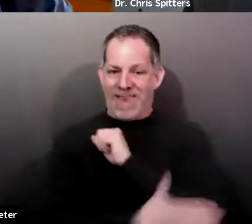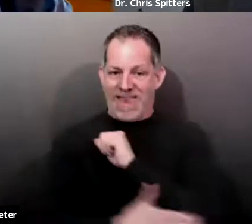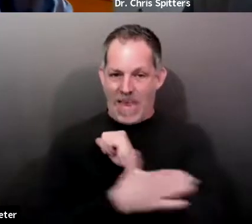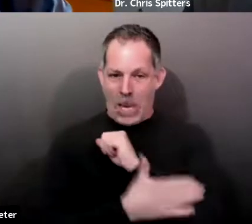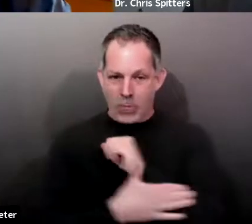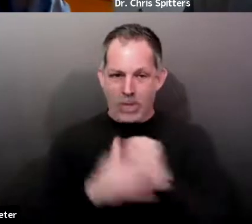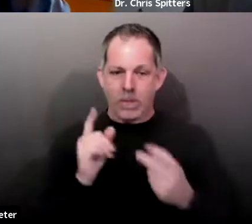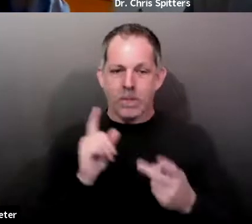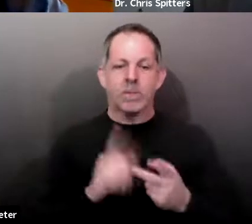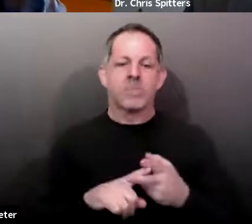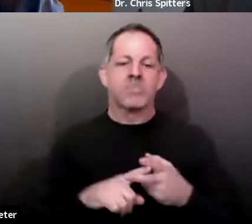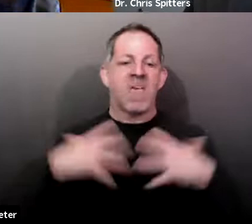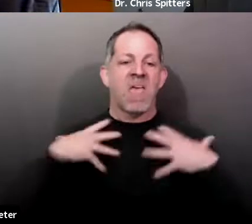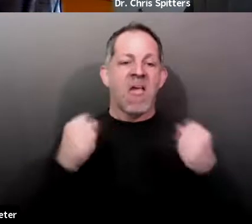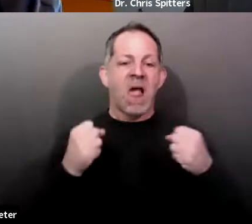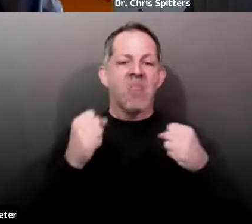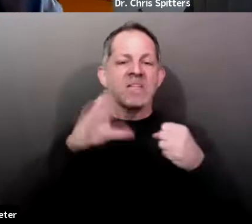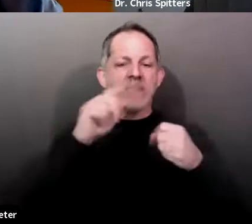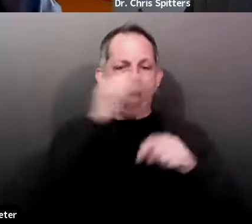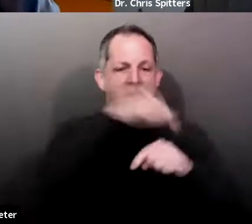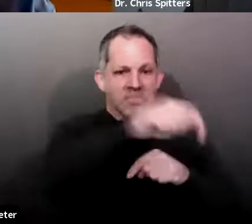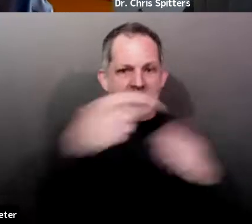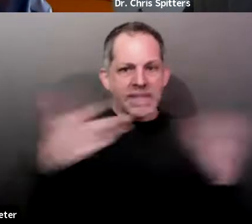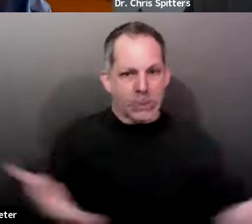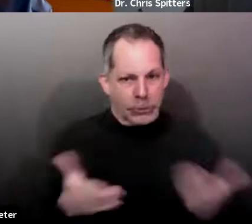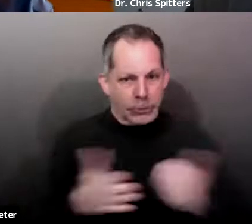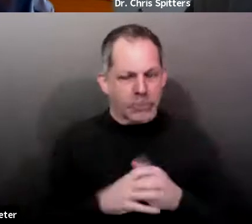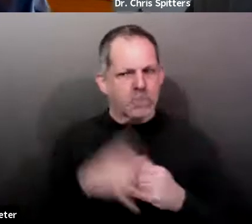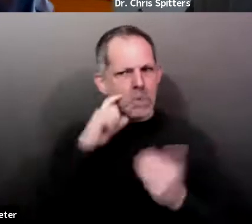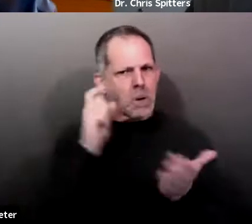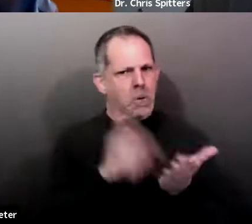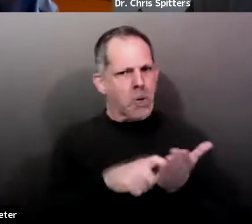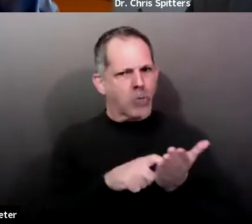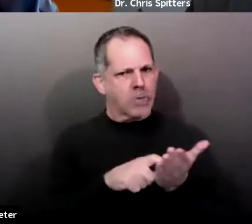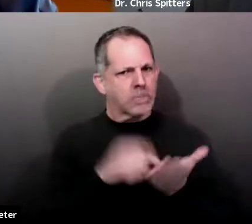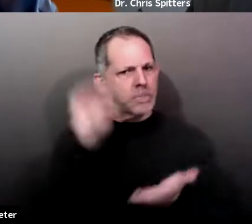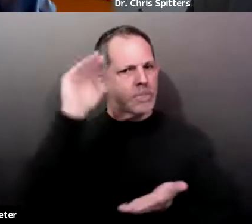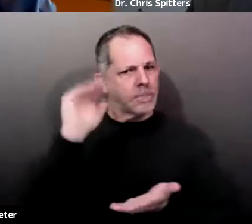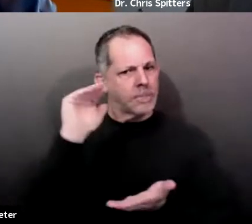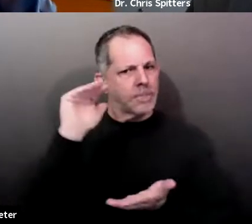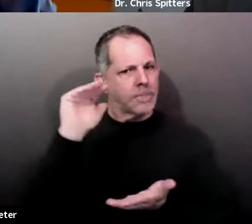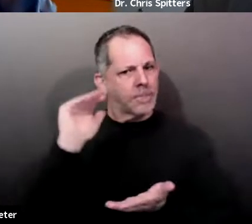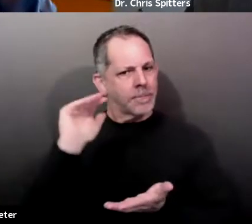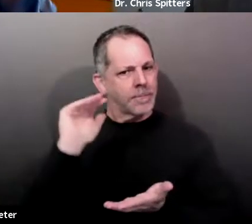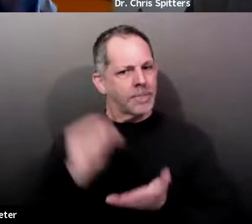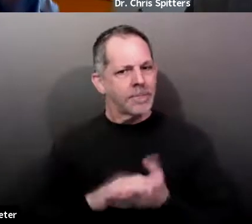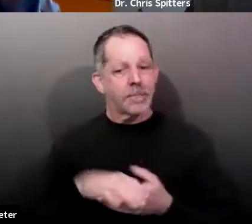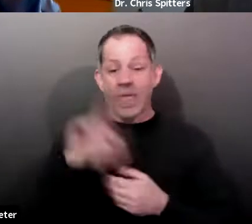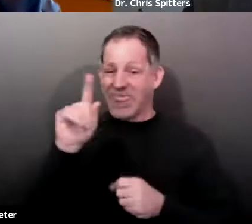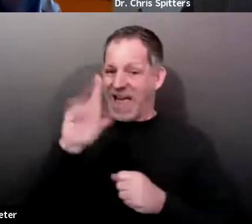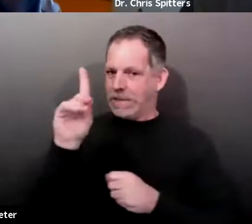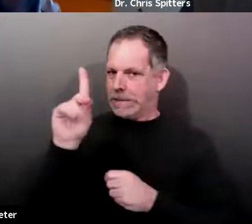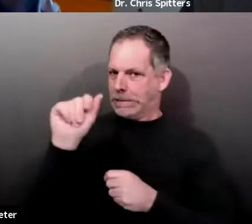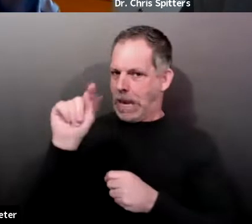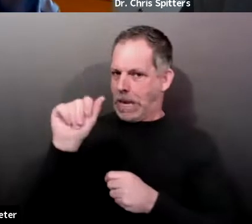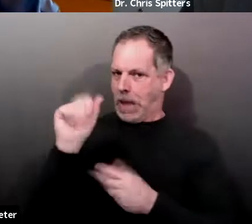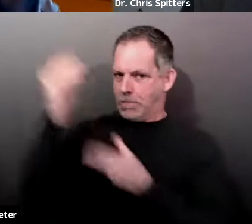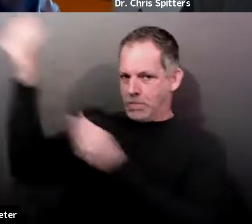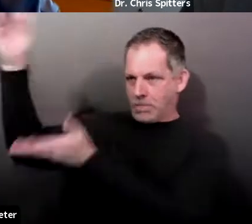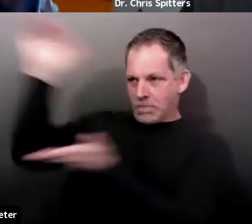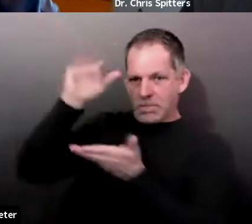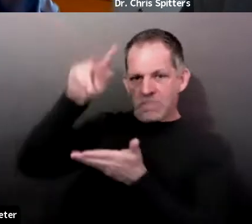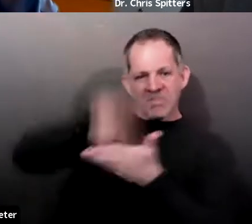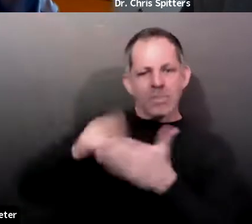the Everett clinic also, you know, we see their, their, their specific data, they share that with us. And so across all settings, uh,